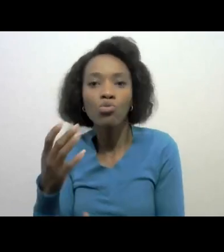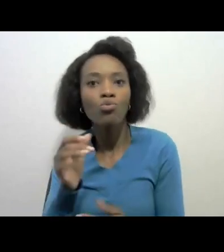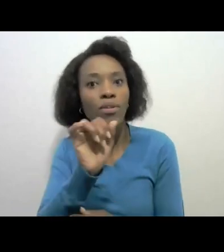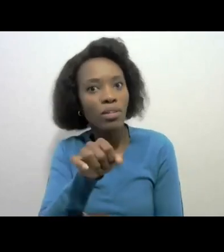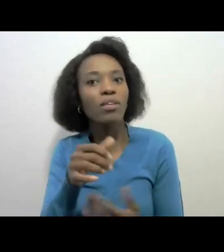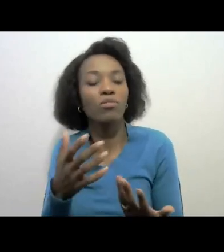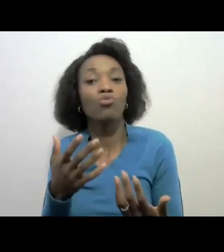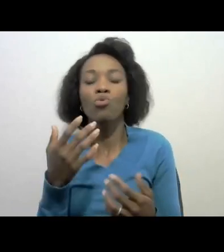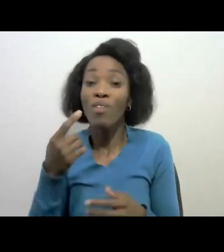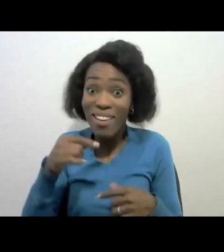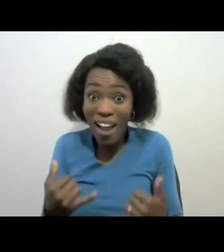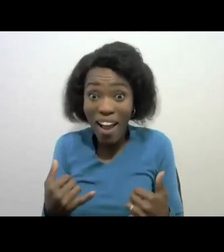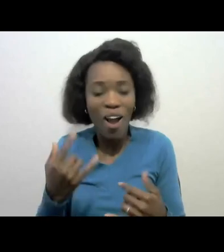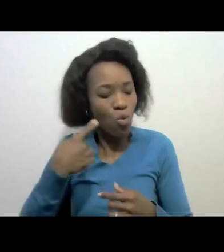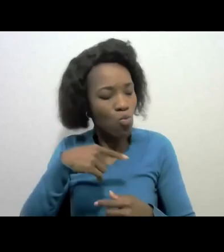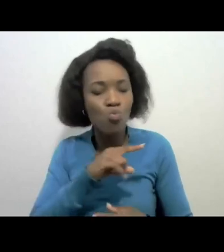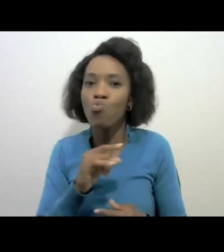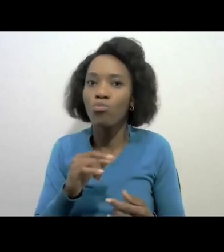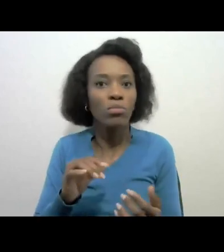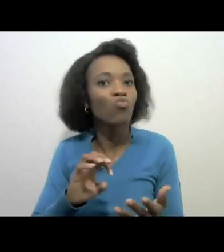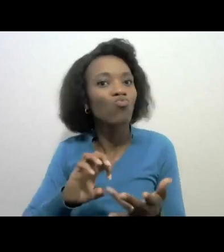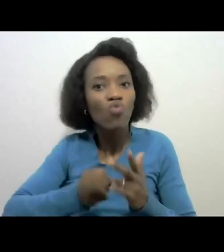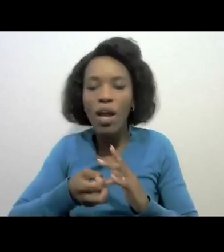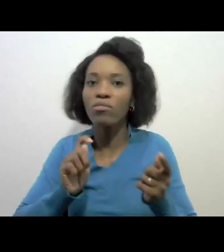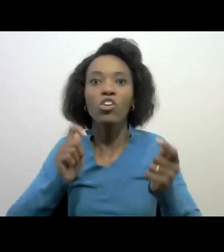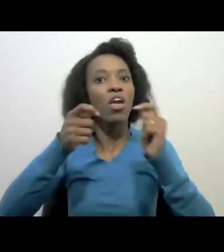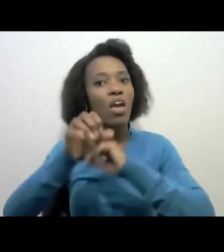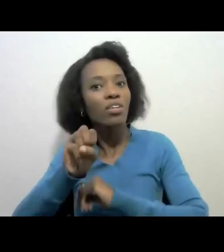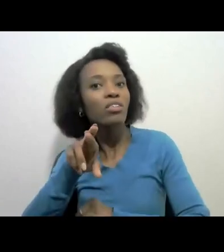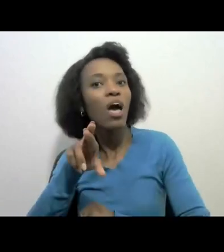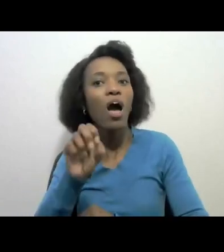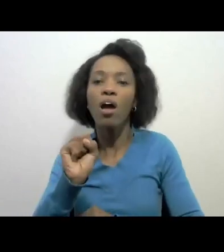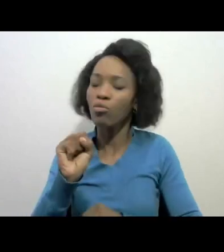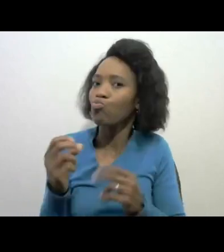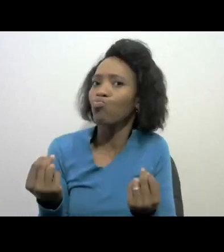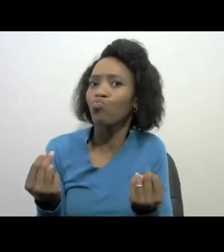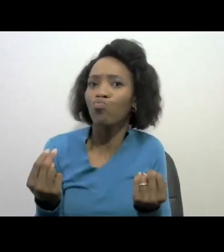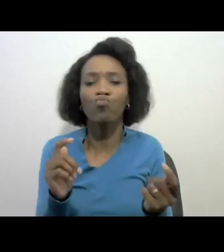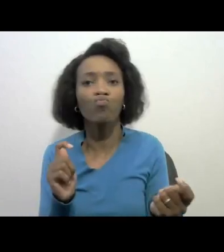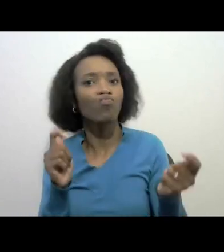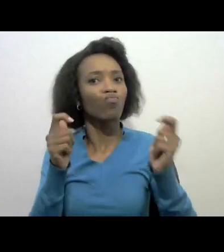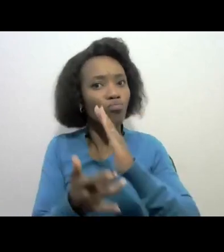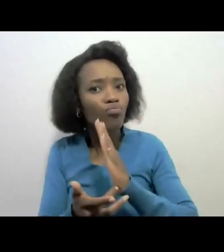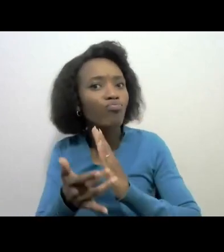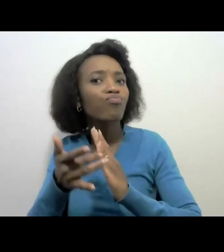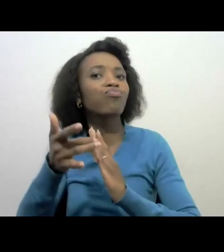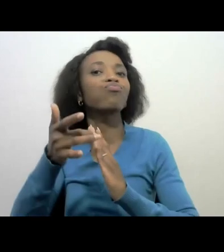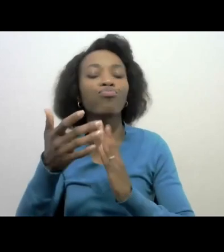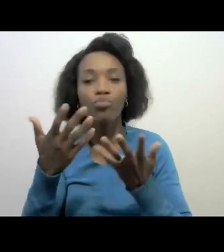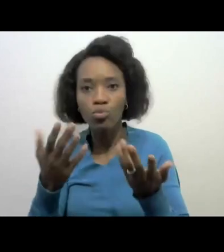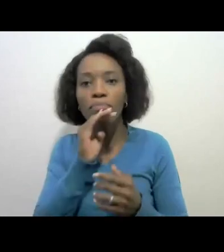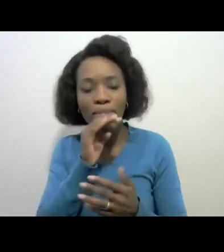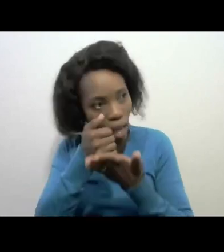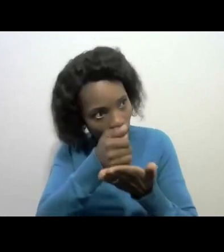SaaS, we'll continue to make it easy for you to come and understand and know your obligation. And